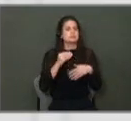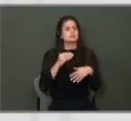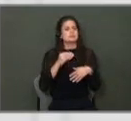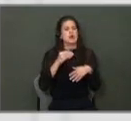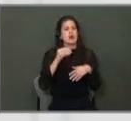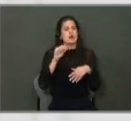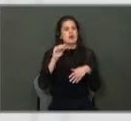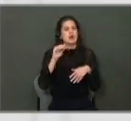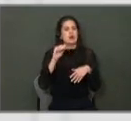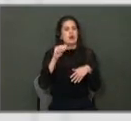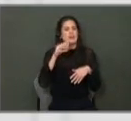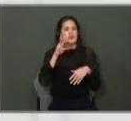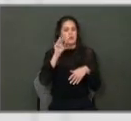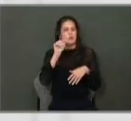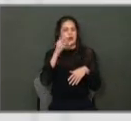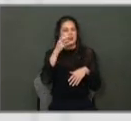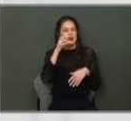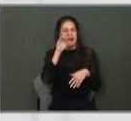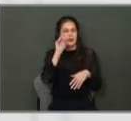hazards warehouse.